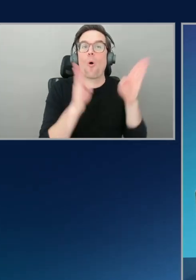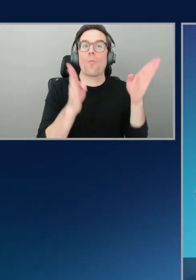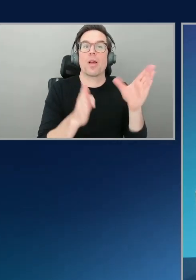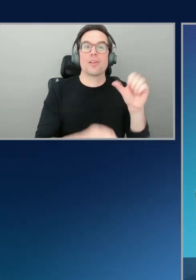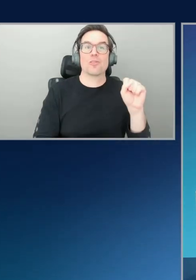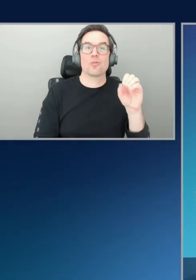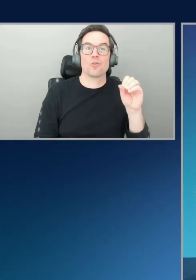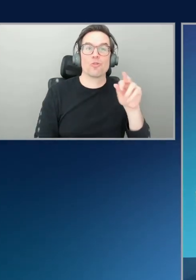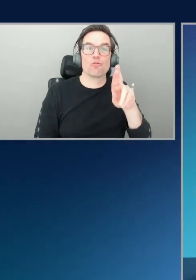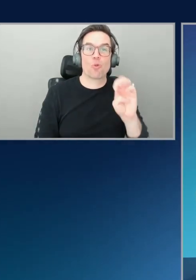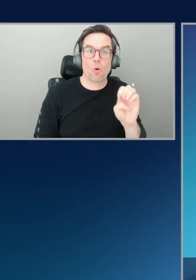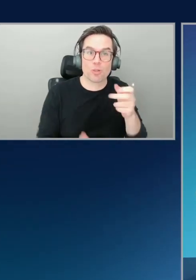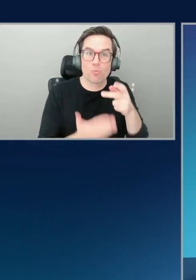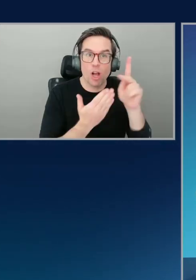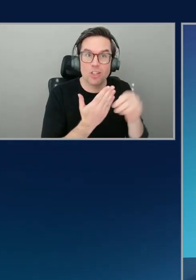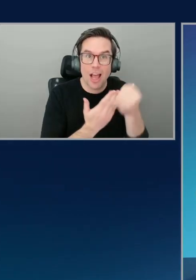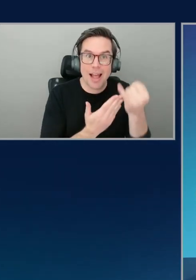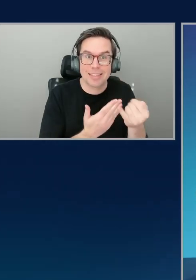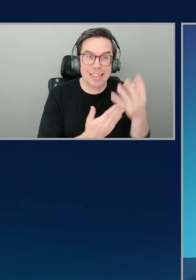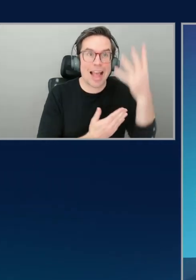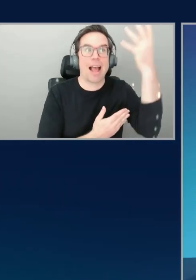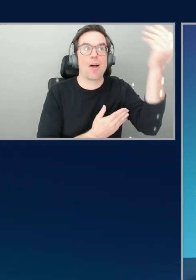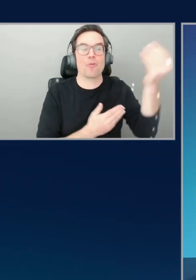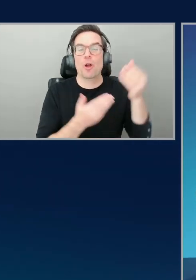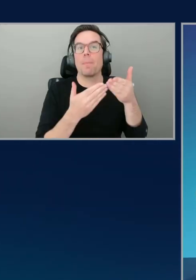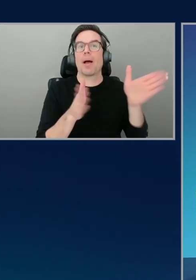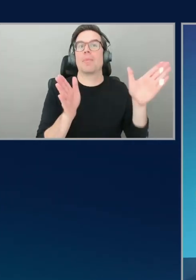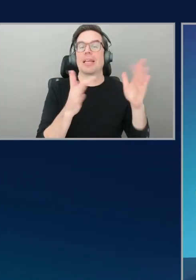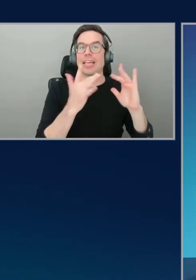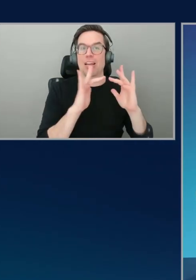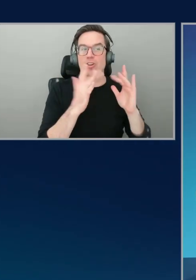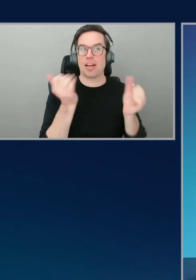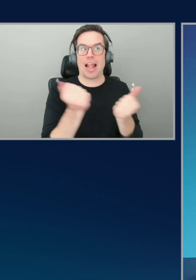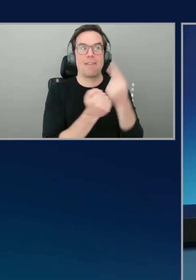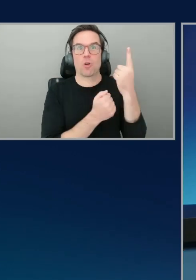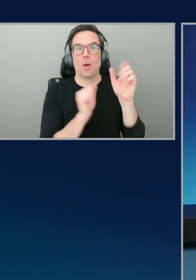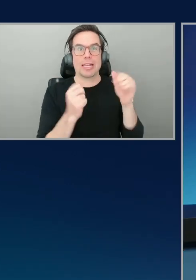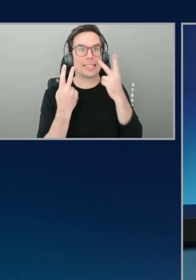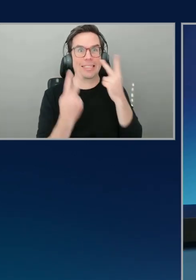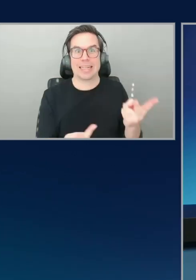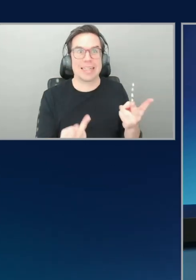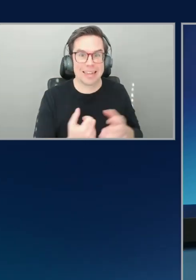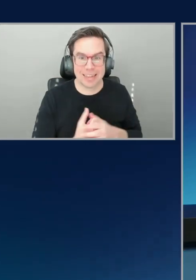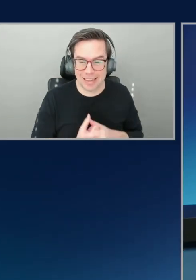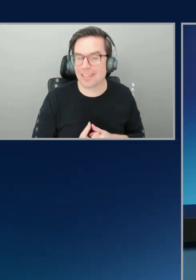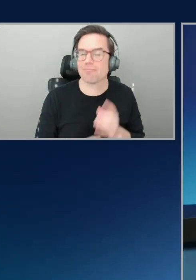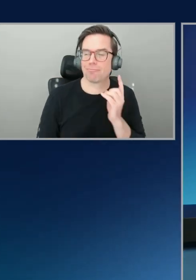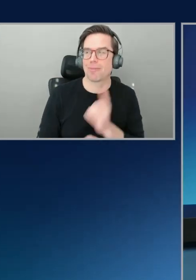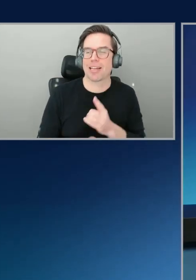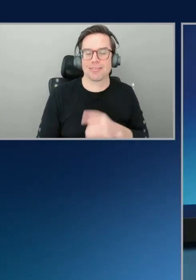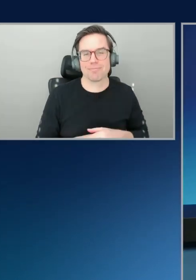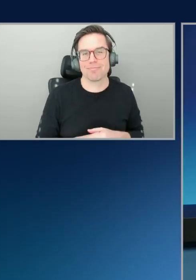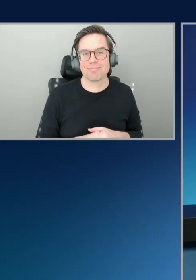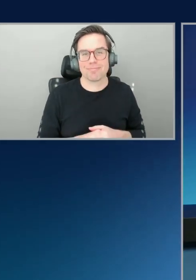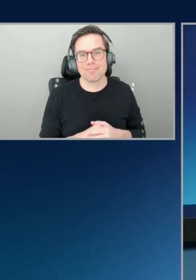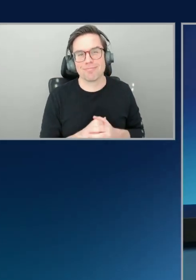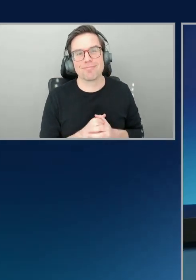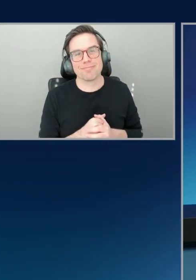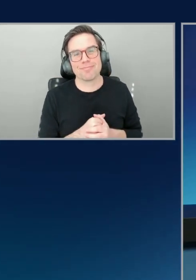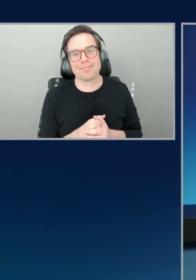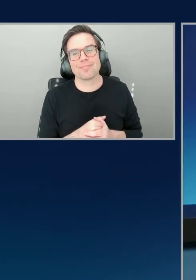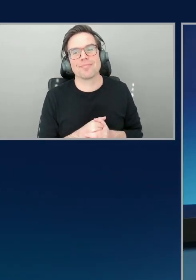right. Out there in the public internet where everyone can see. Where everyone can see. Yeah. That's yeah. So yeah, I could